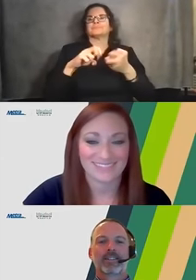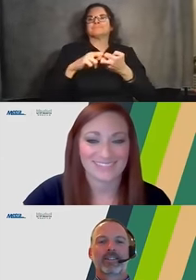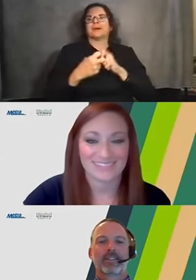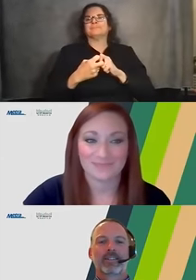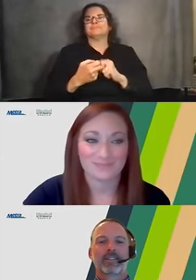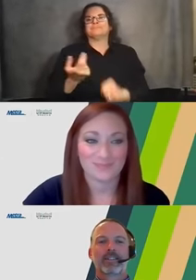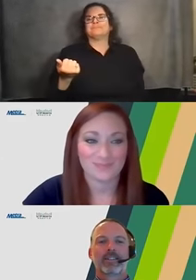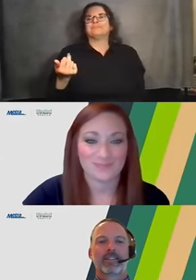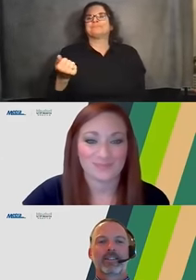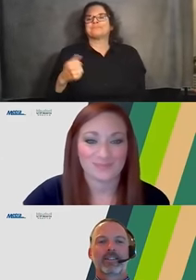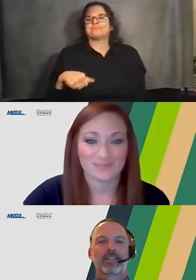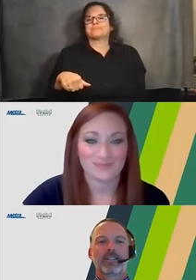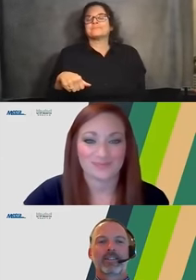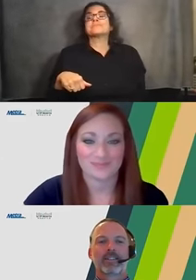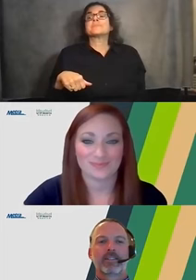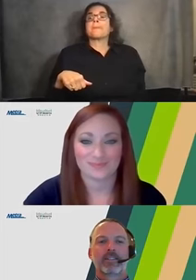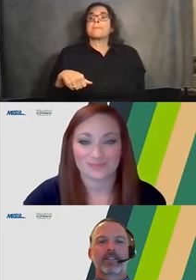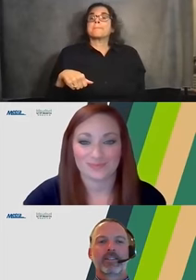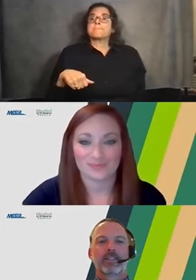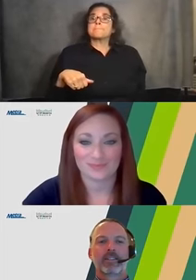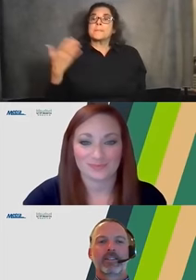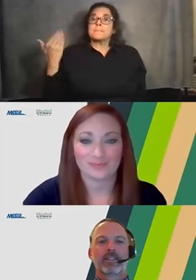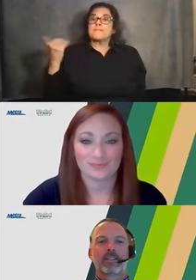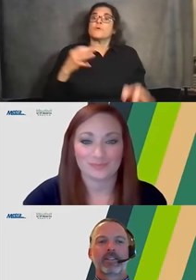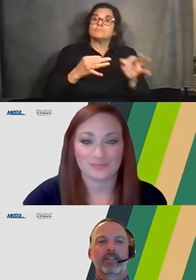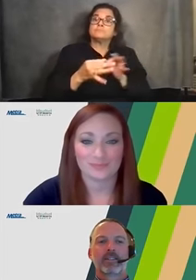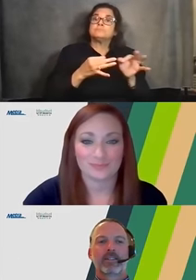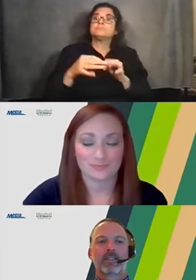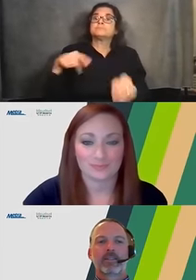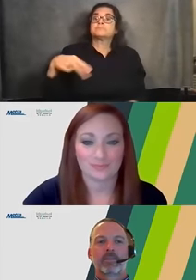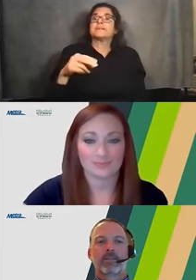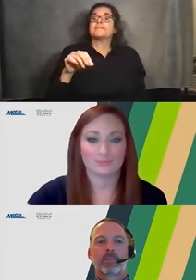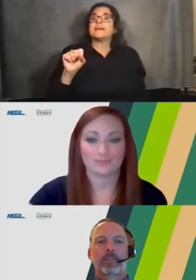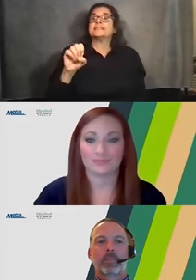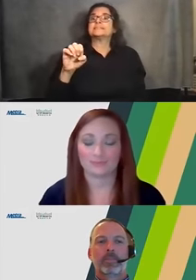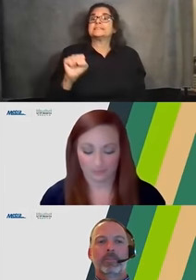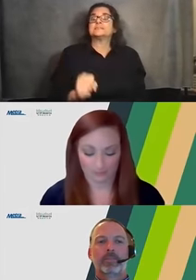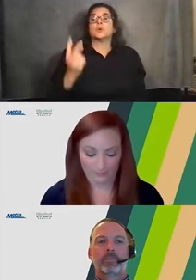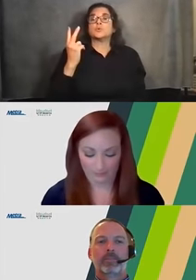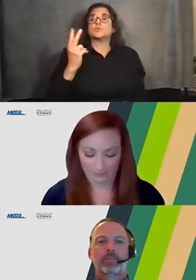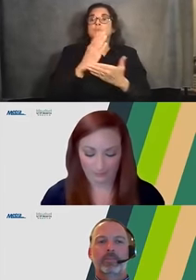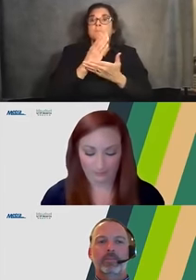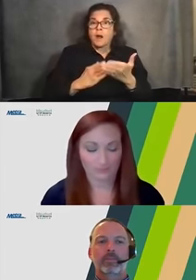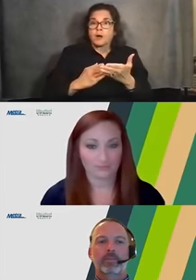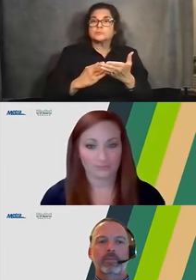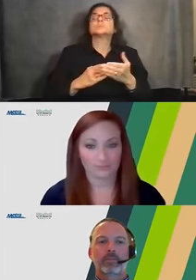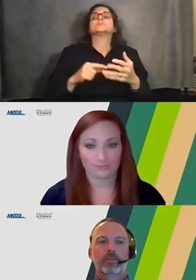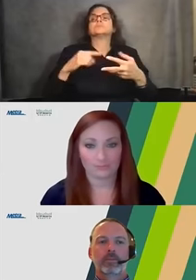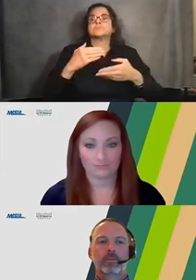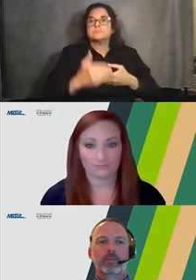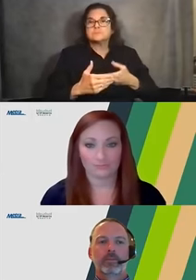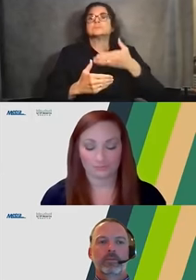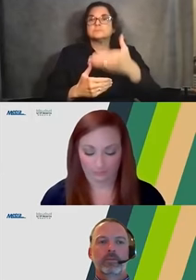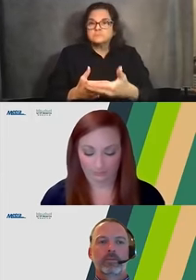As I spent a fair amount of time talking about with the phasing, there are two main stages of the work, and so the bridges will be replaced